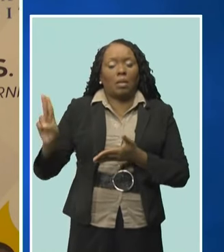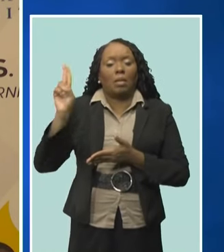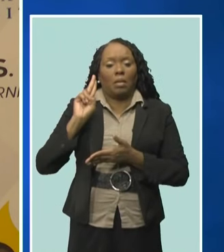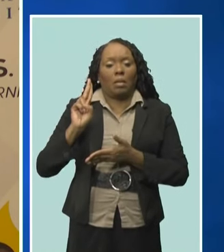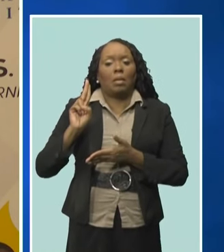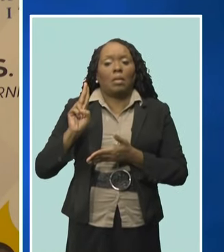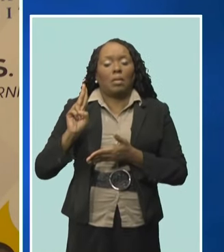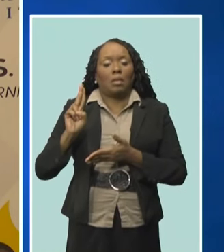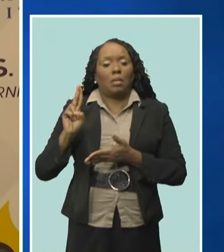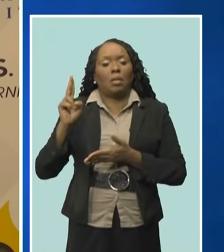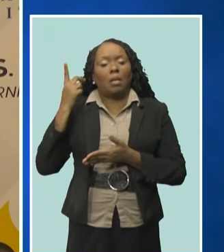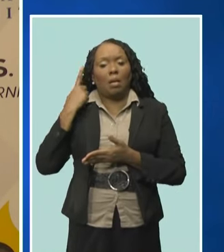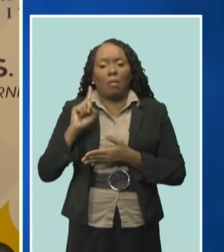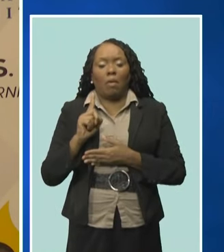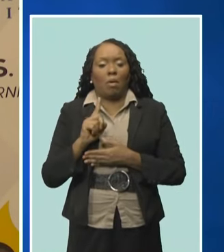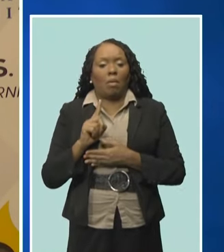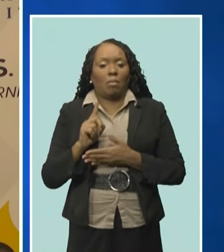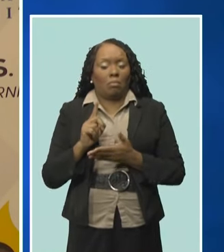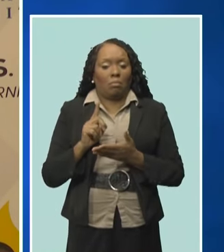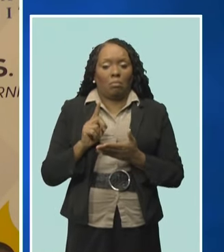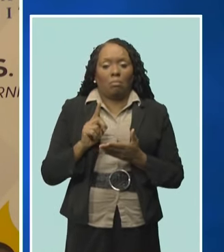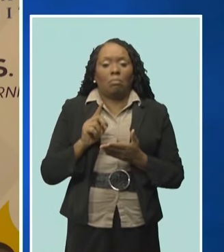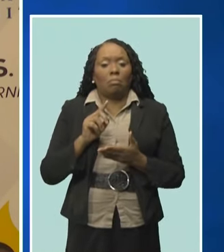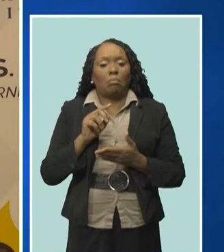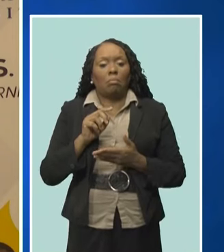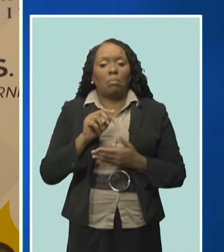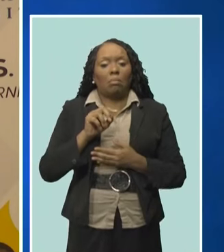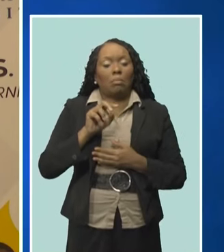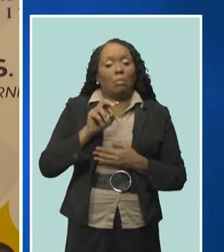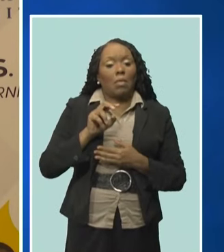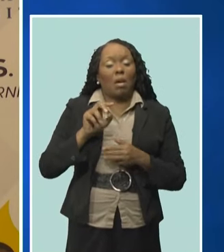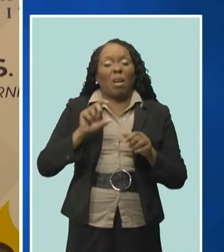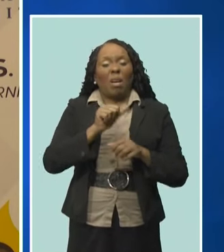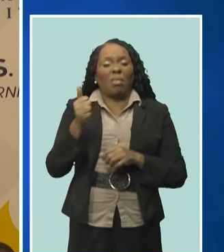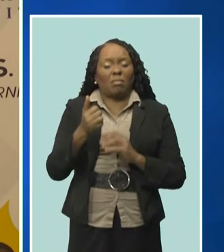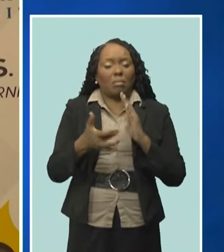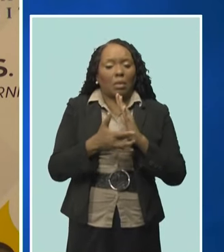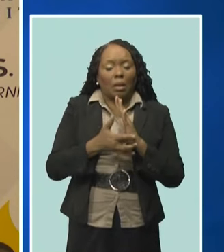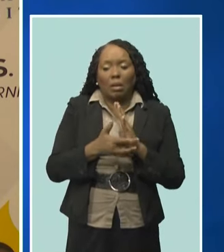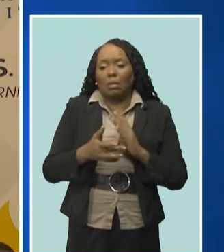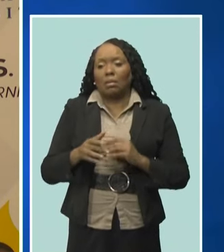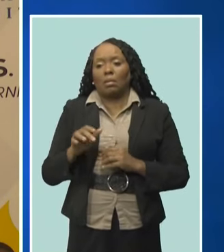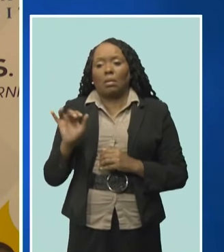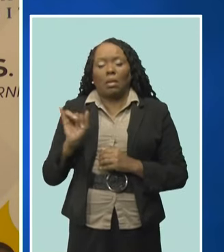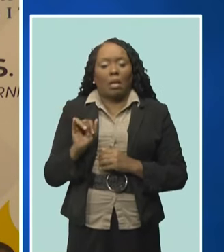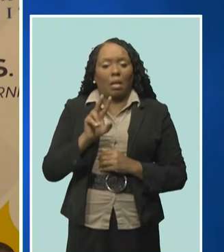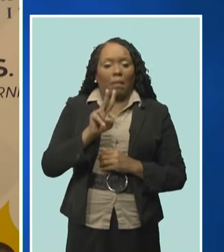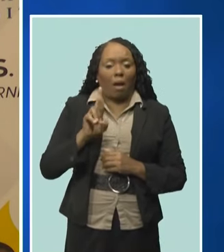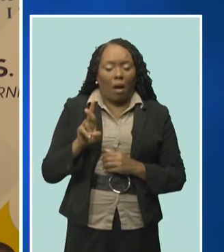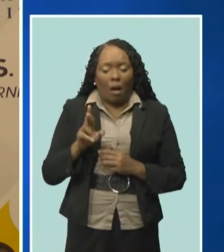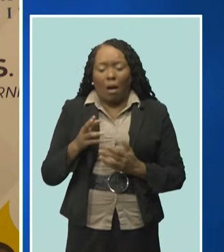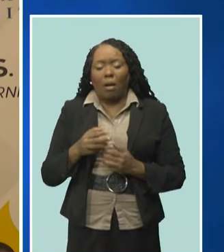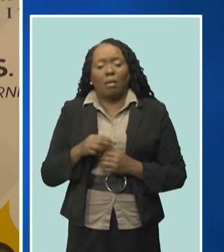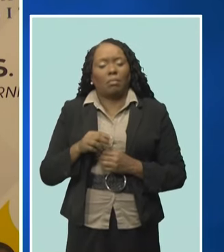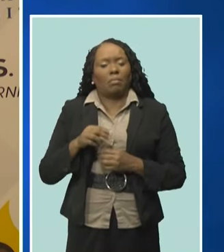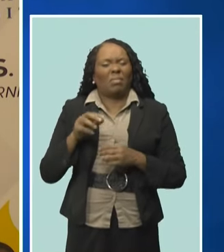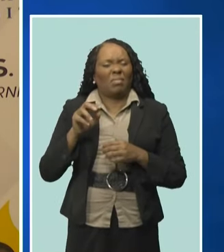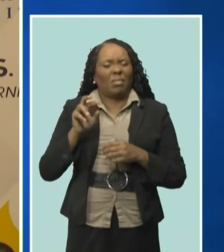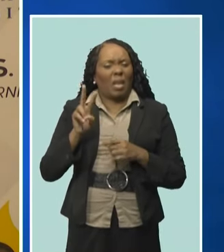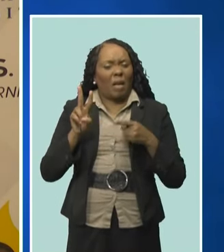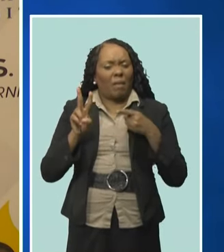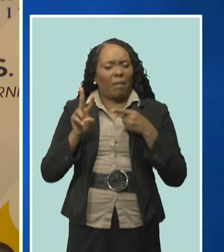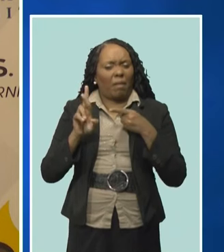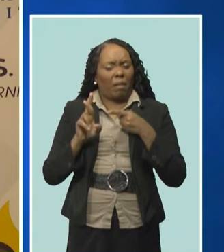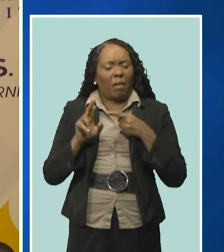extended reality, XR and other emerging technologies, the UWI Global Campus aims to